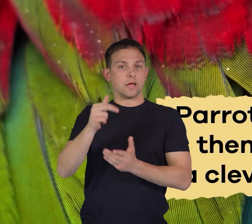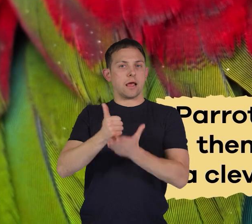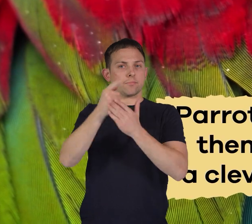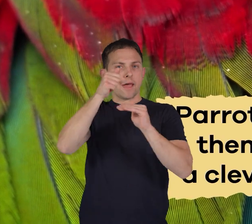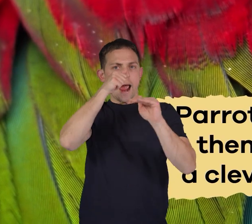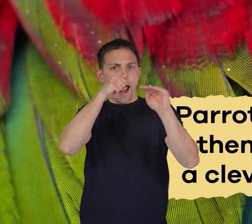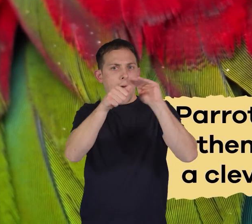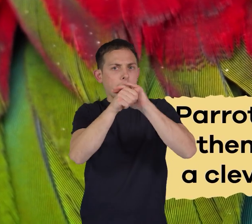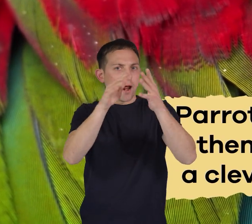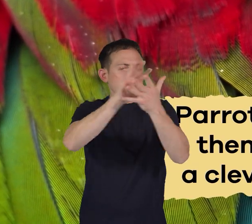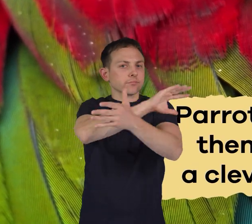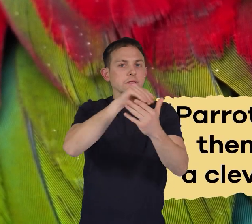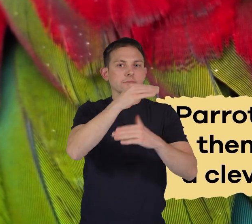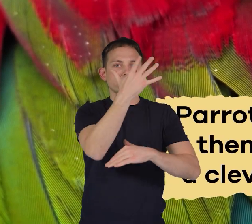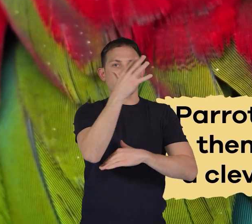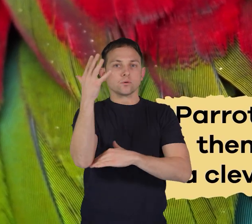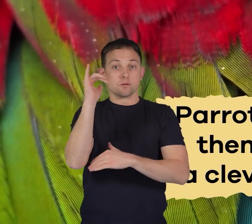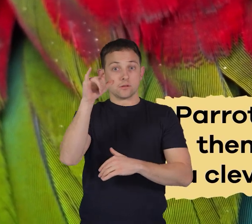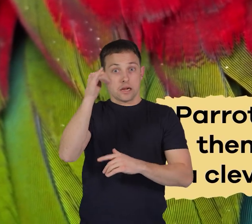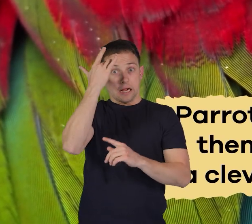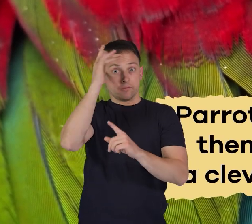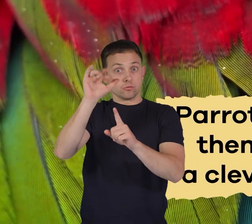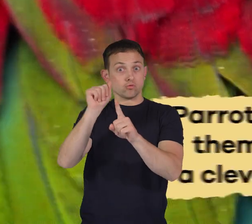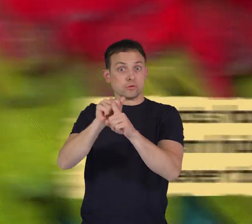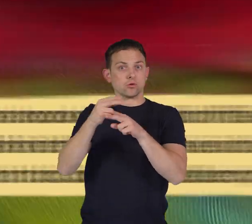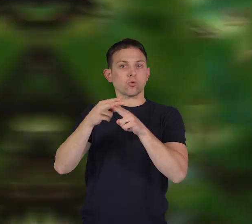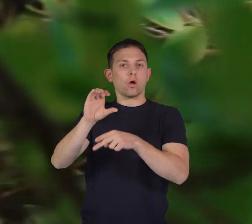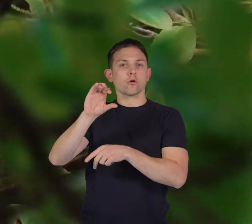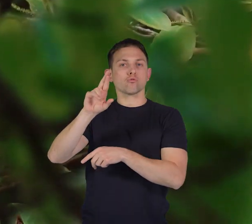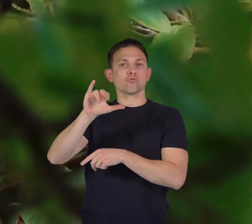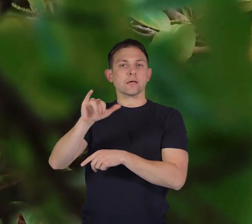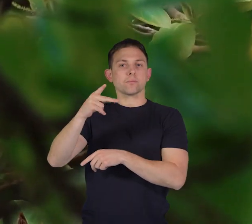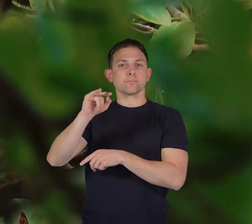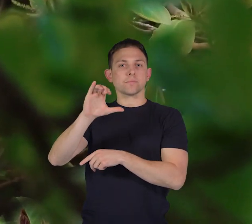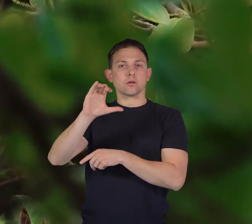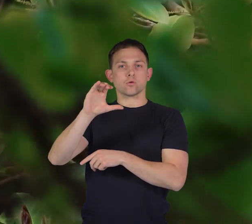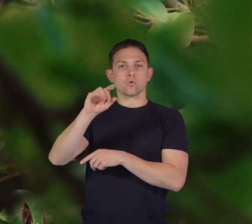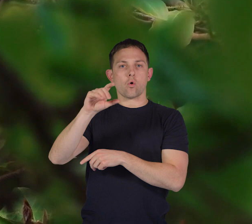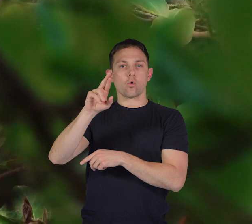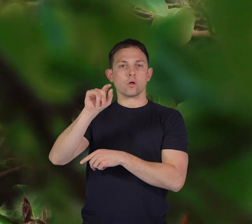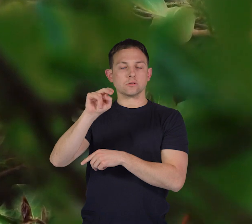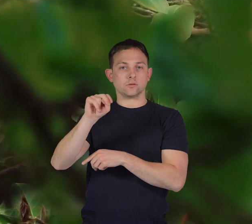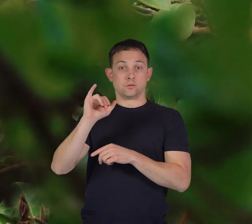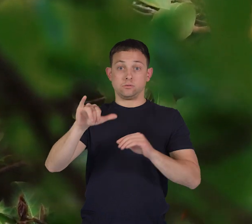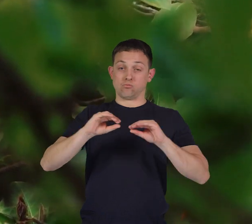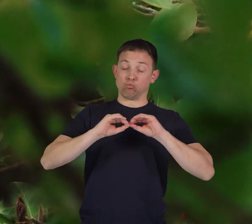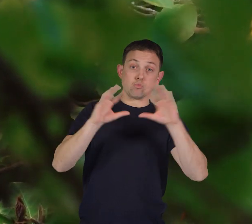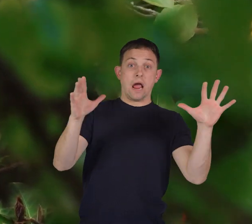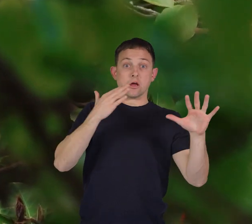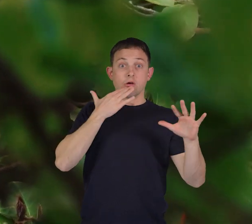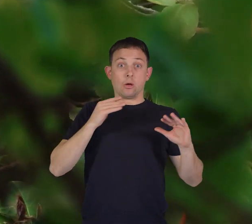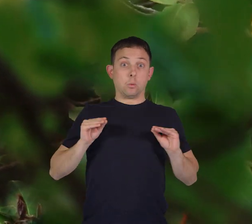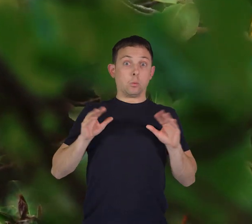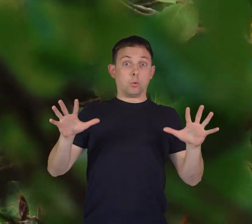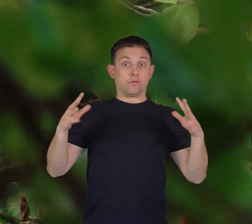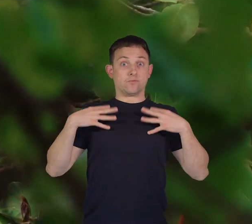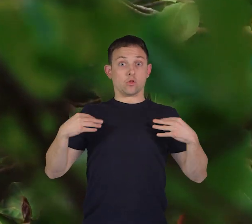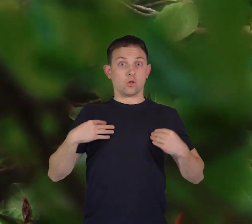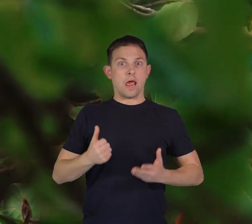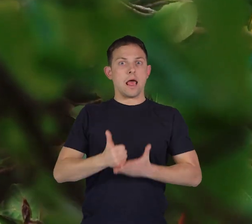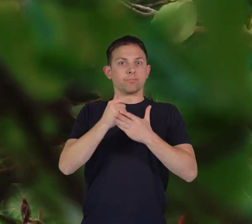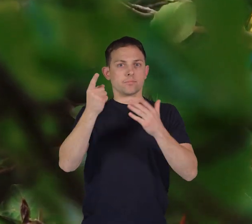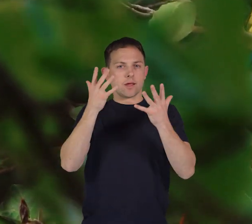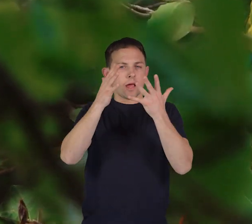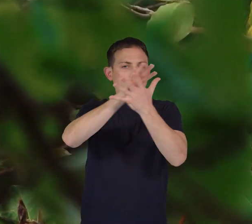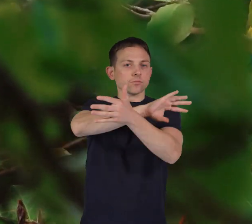homes, a clever trick called cryptic coloration. These bright rainbow-colored feathers help them blend in with the trees